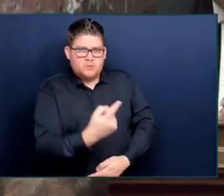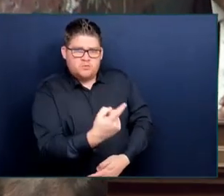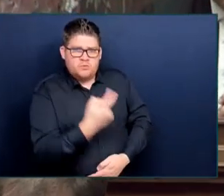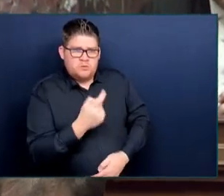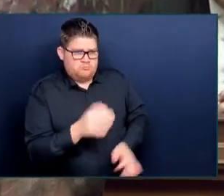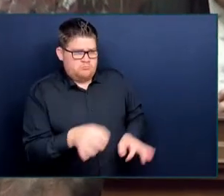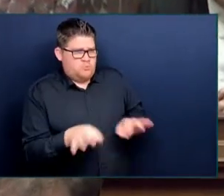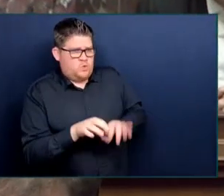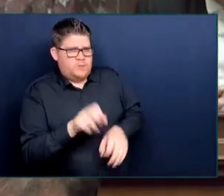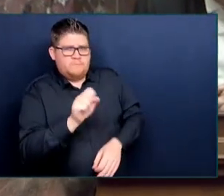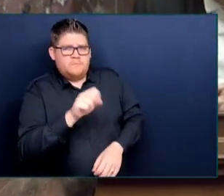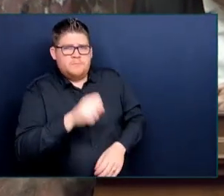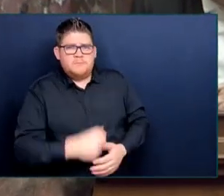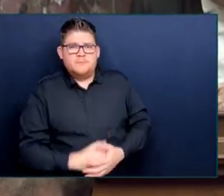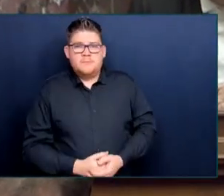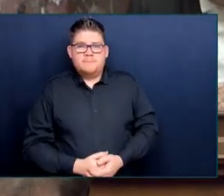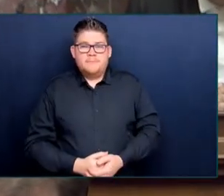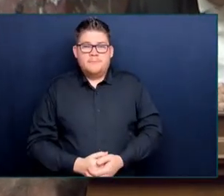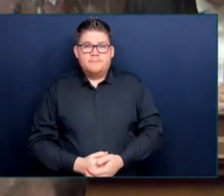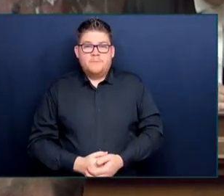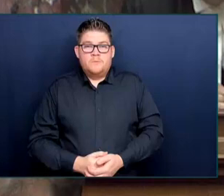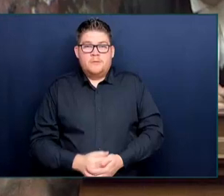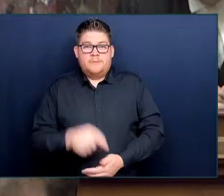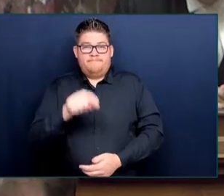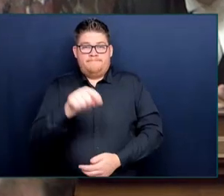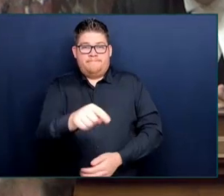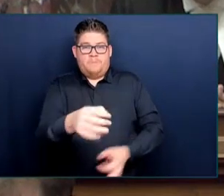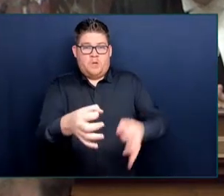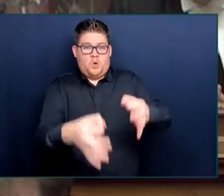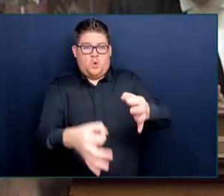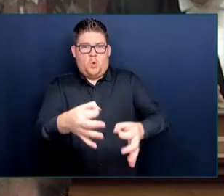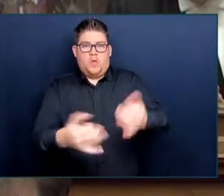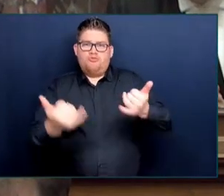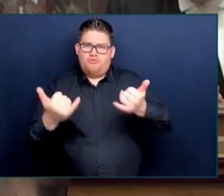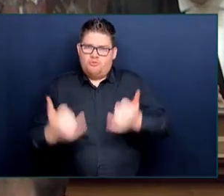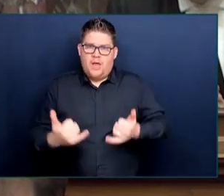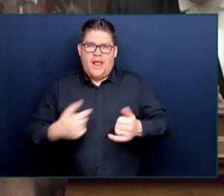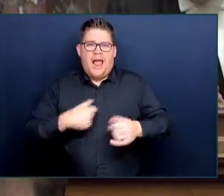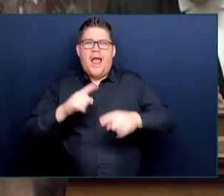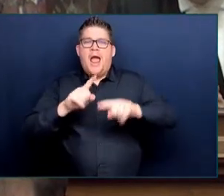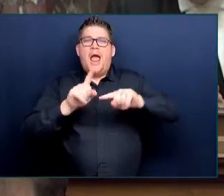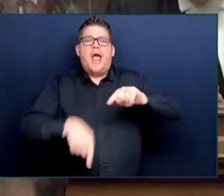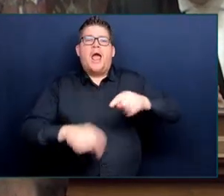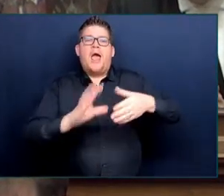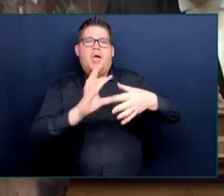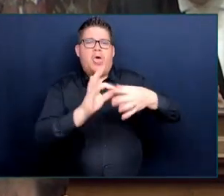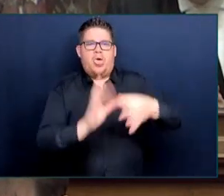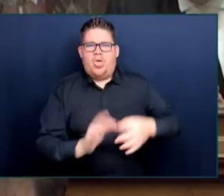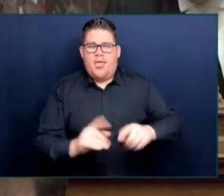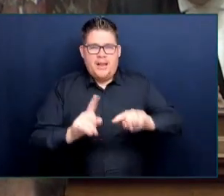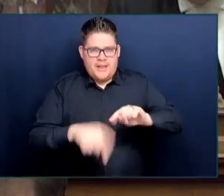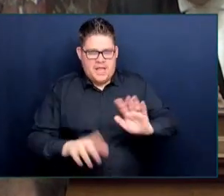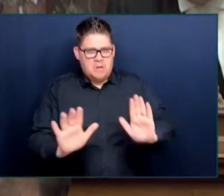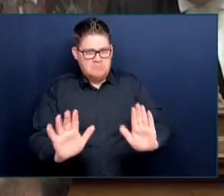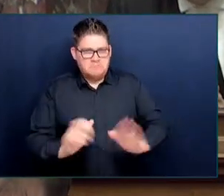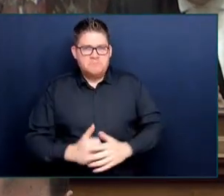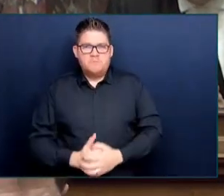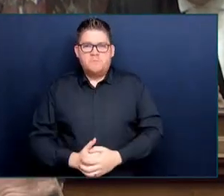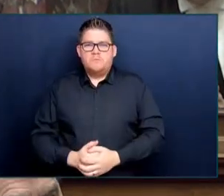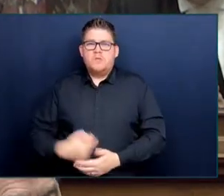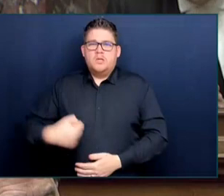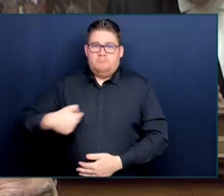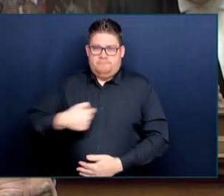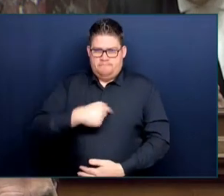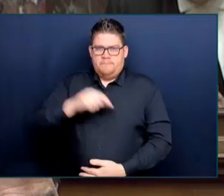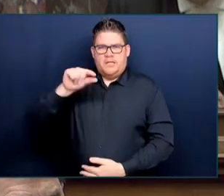comment on the specifics of the case. But I can say that access to justice is something that this government takes very seriously. We've invested and